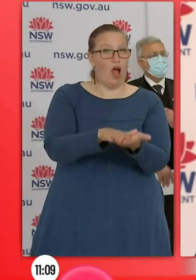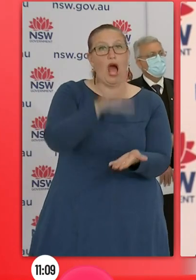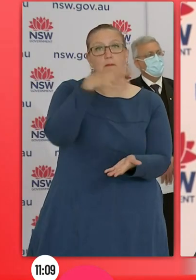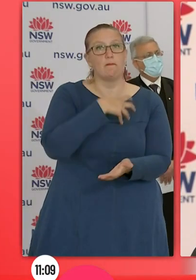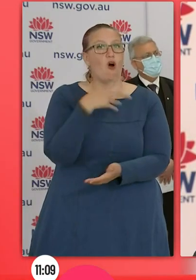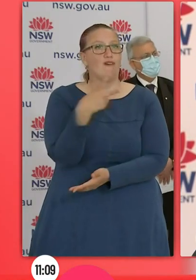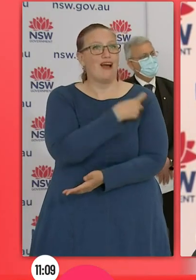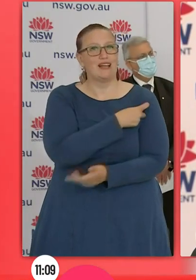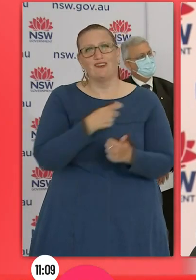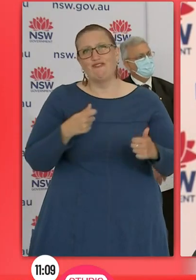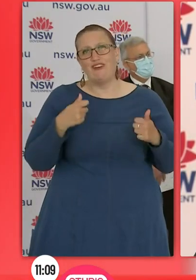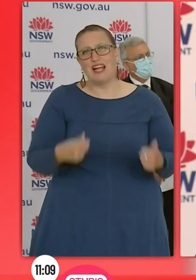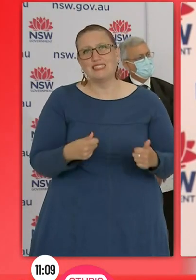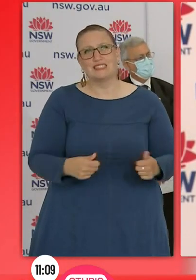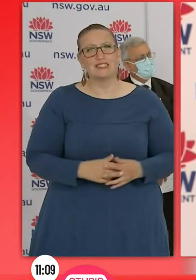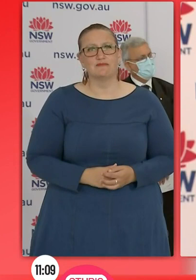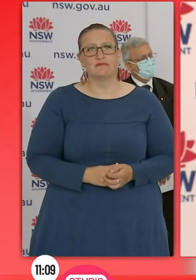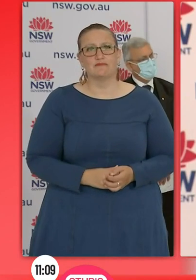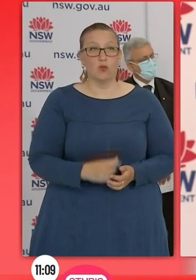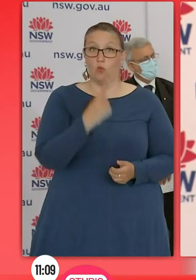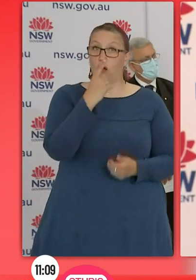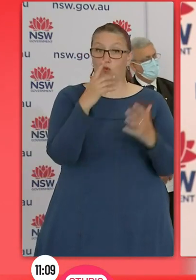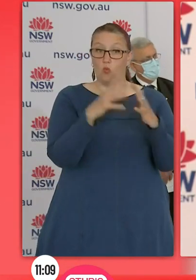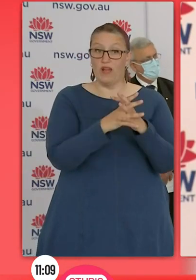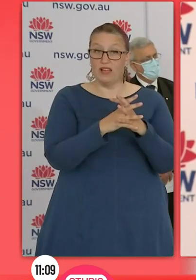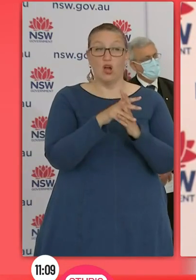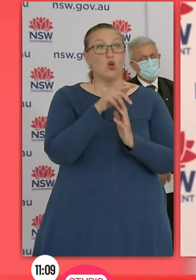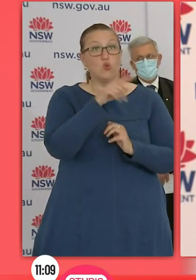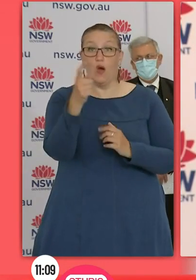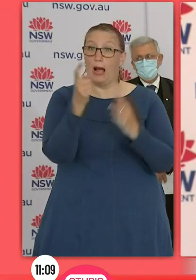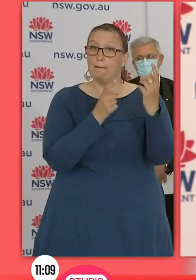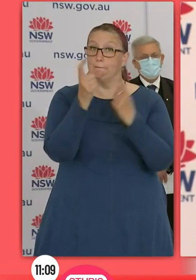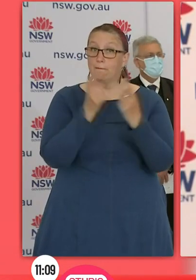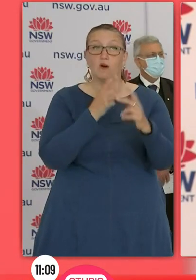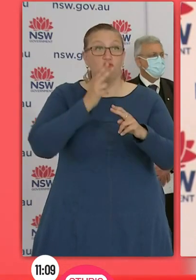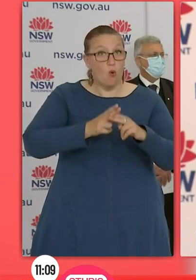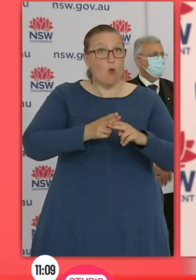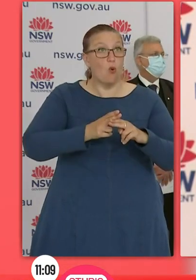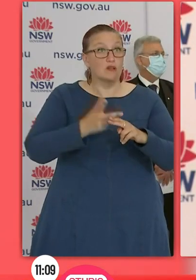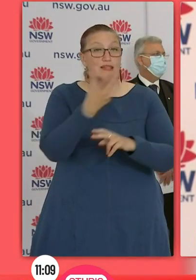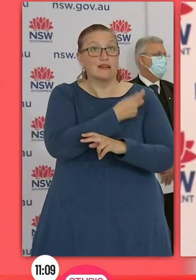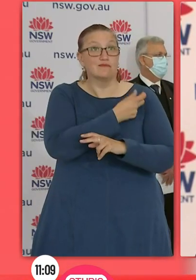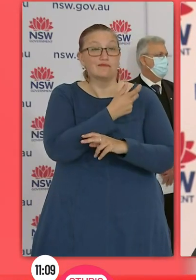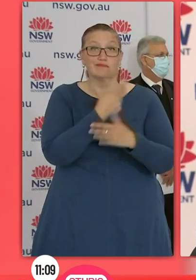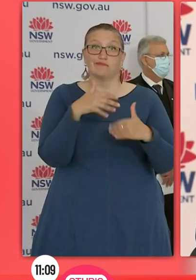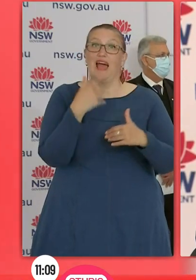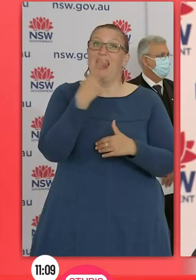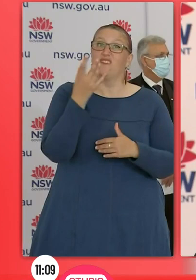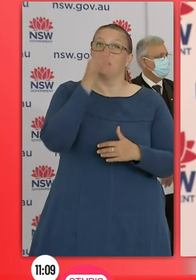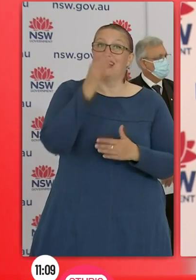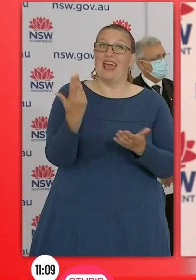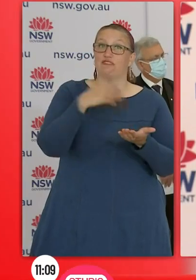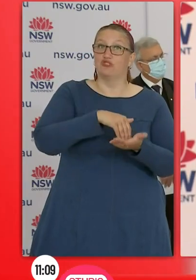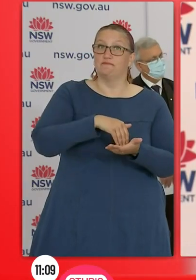under a week an increase of about 11 percent across the board and that includes places like Wilcannia where now we have 67 per cent single dose